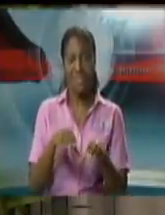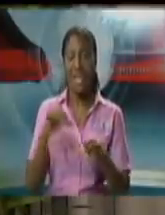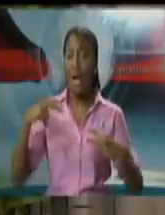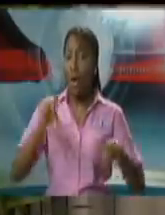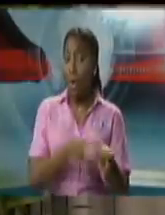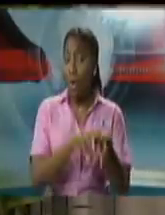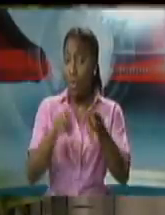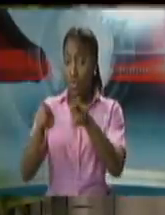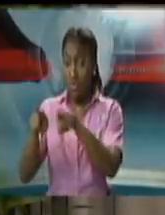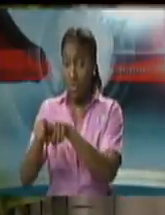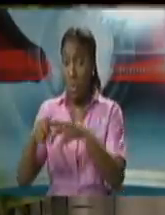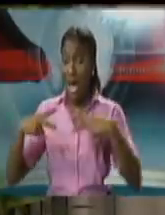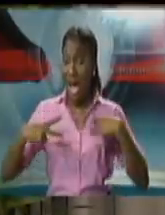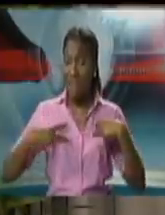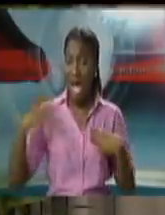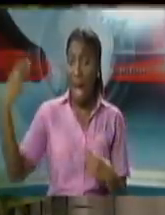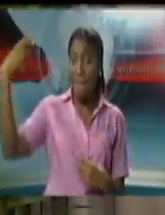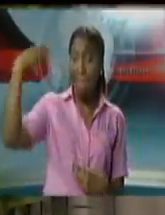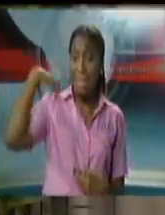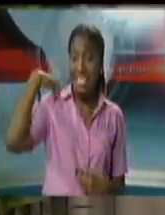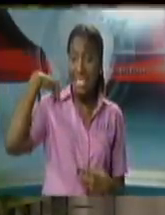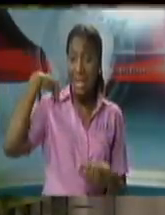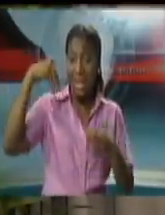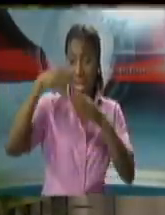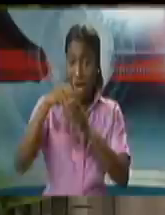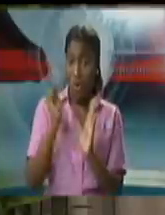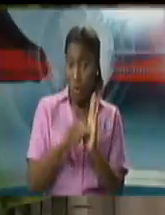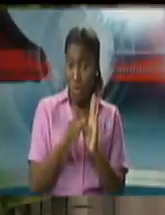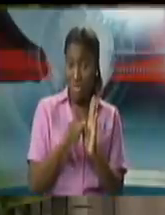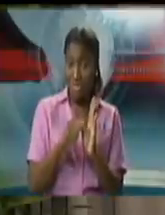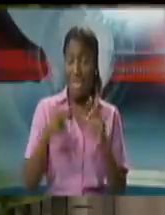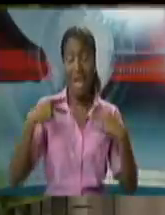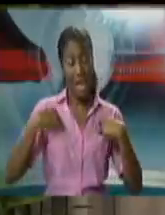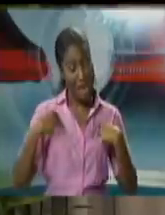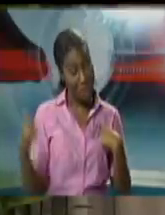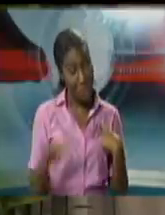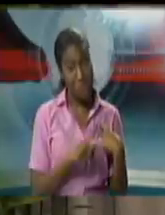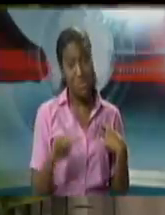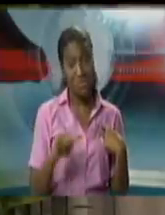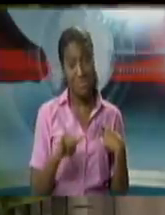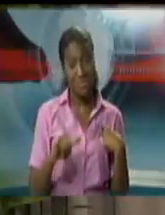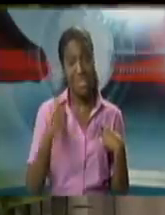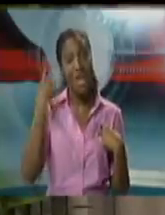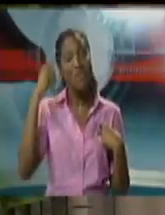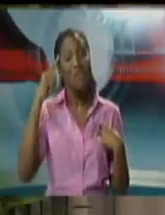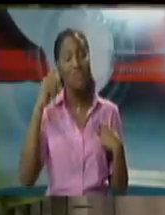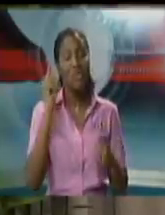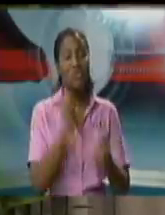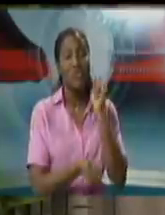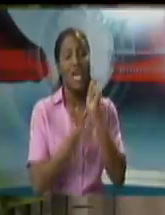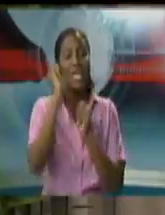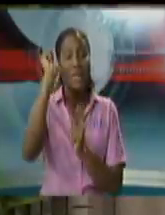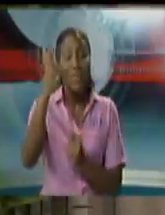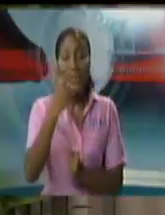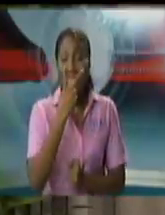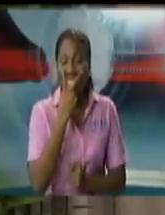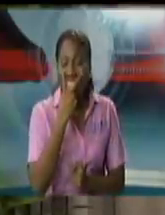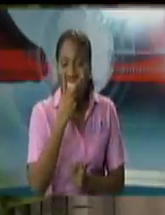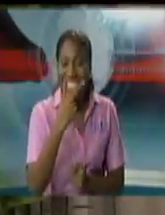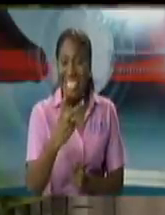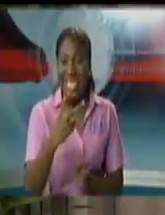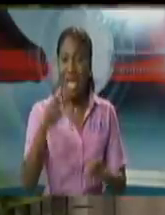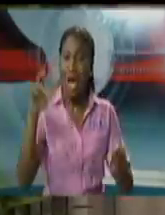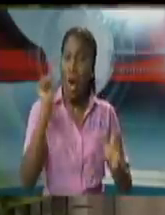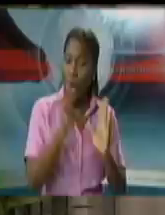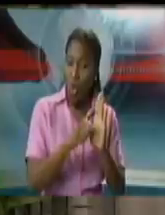of Court, etc. And we have also allowed Trinidad and Tobago to see the full operation of our court pay system,